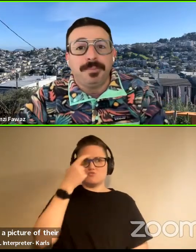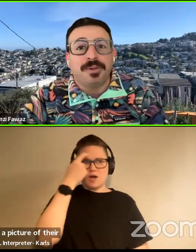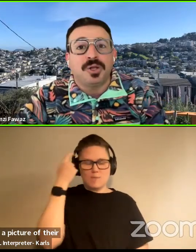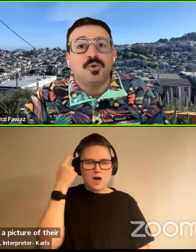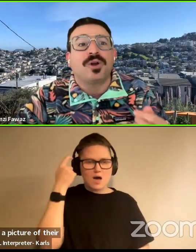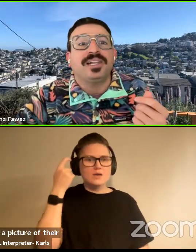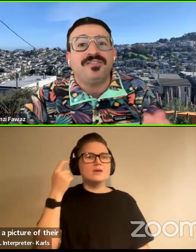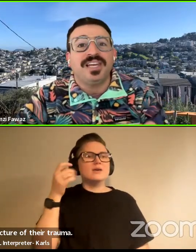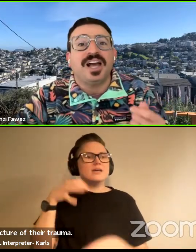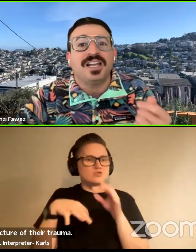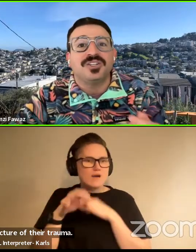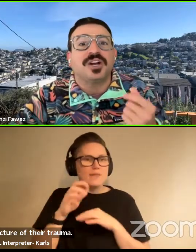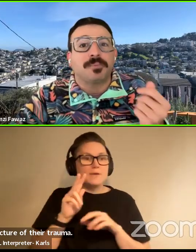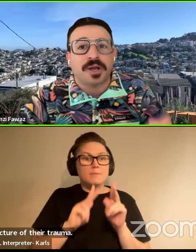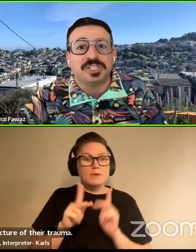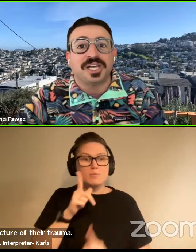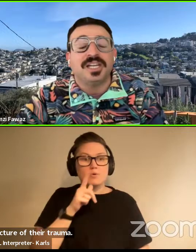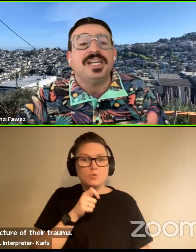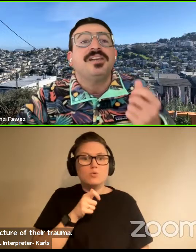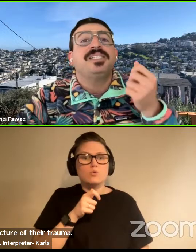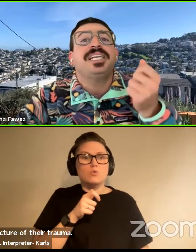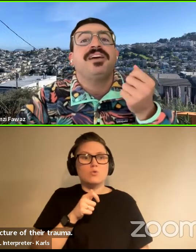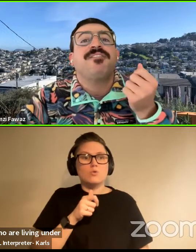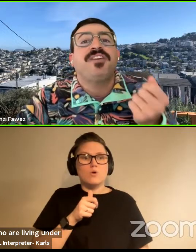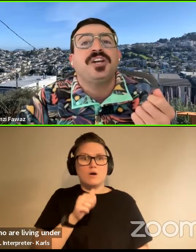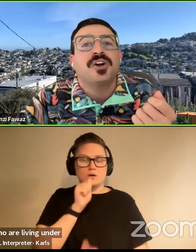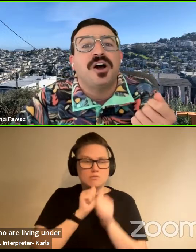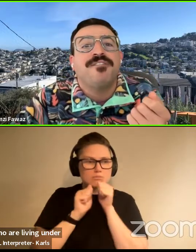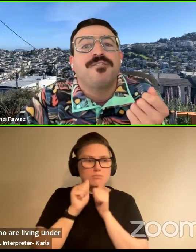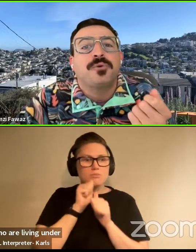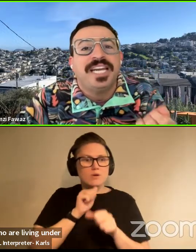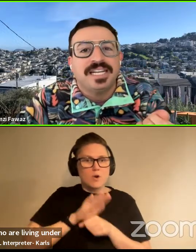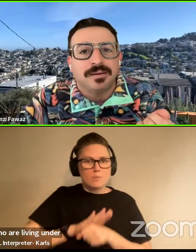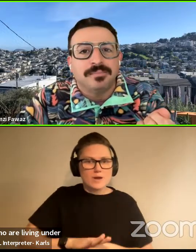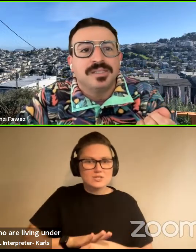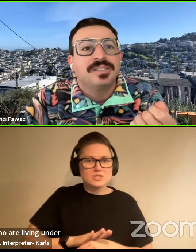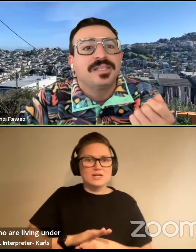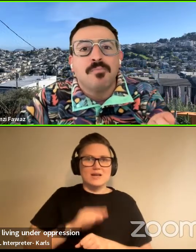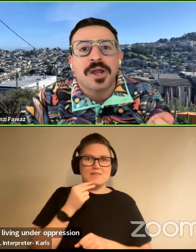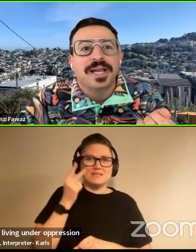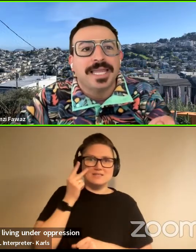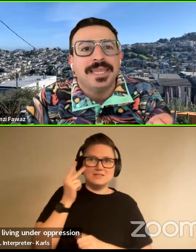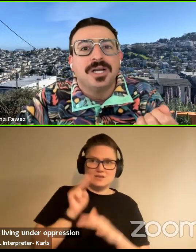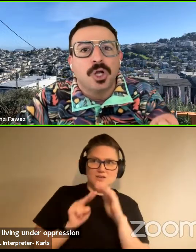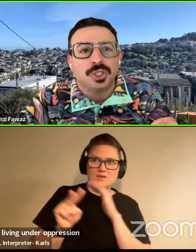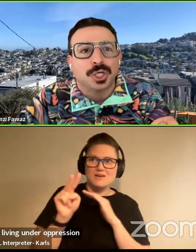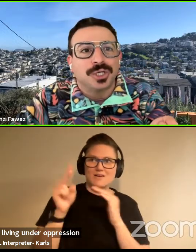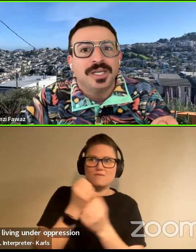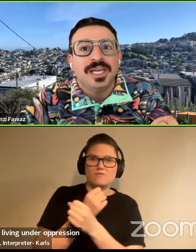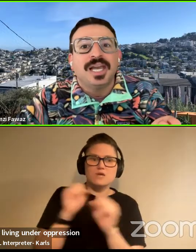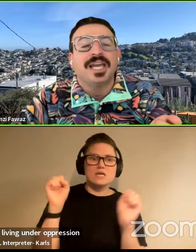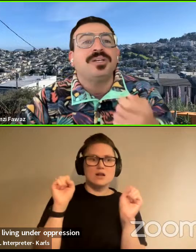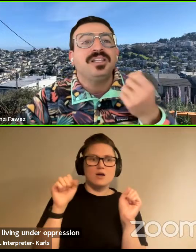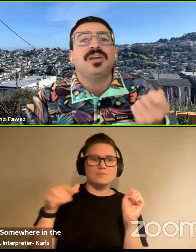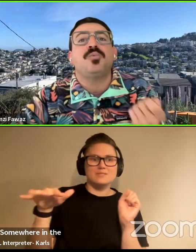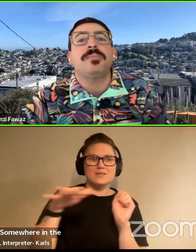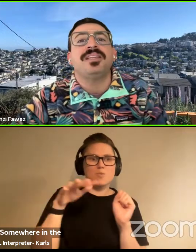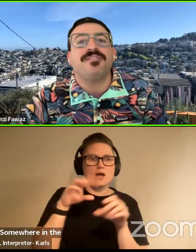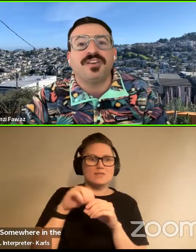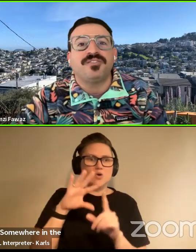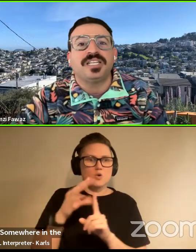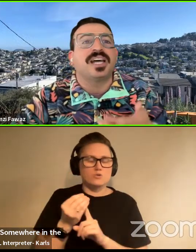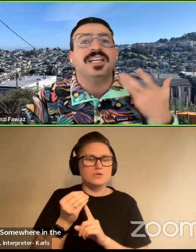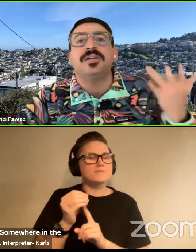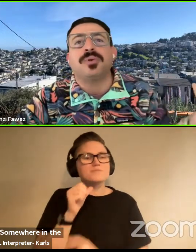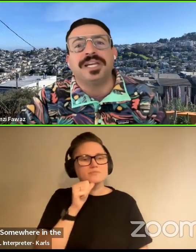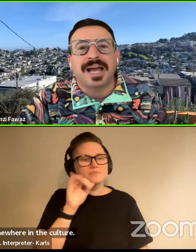rather that people who are living under oppression, see a figure of freedom somewhere in the culture. It wasn't that